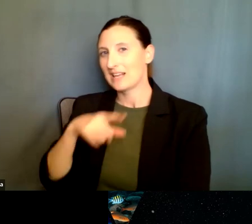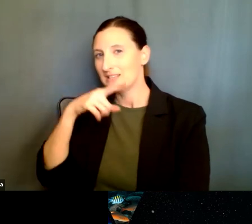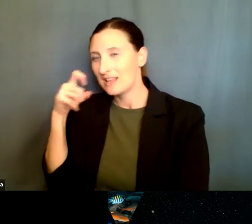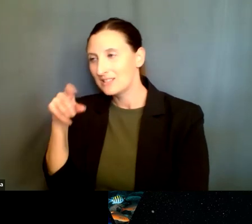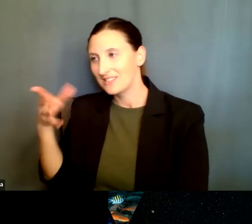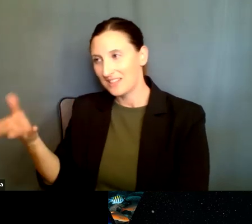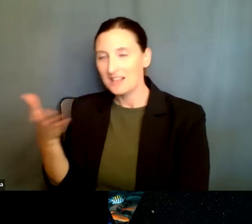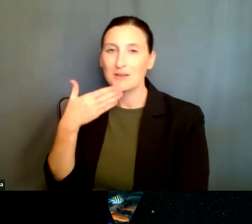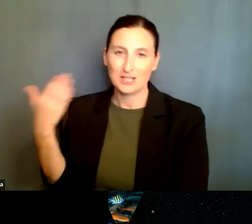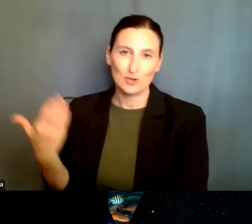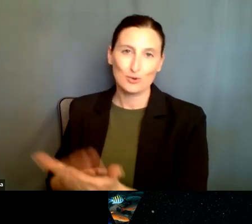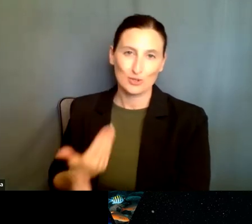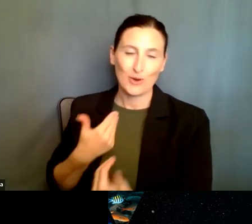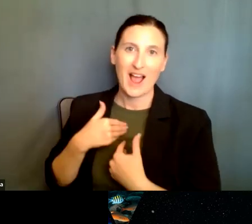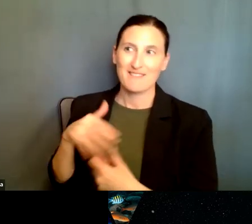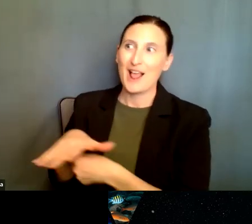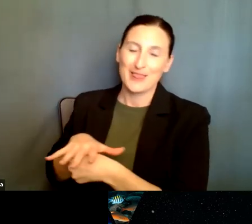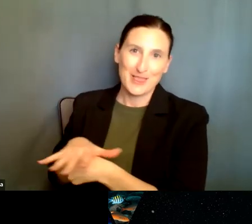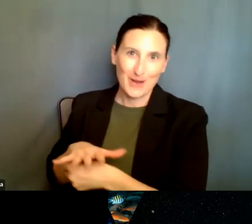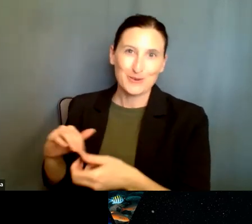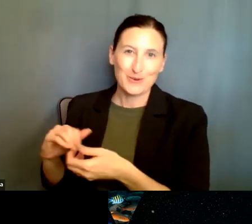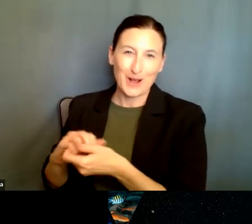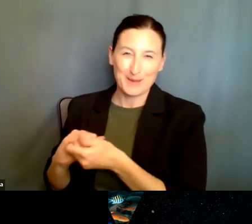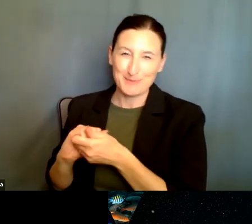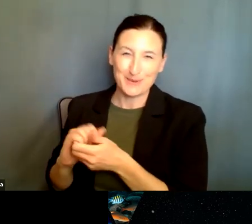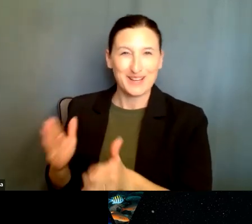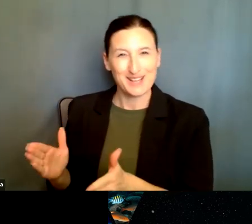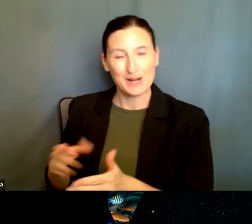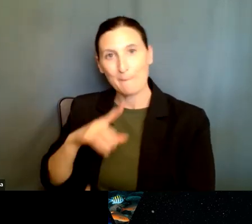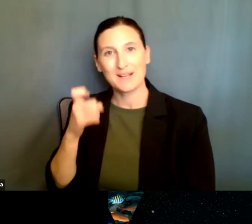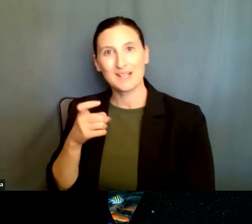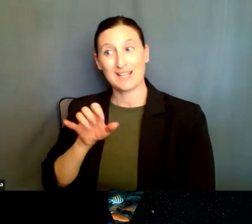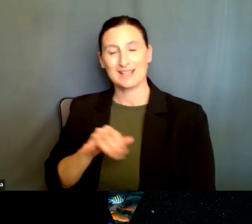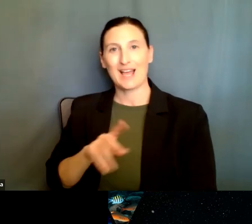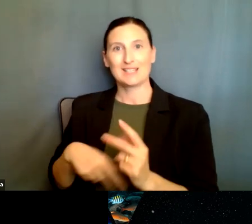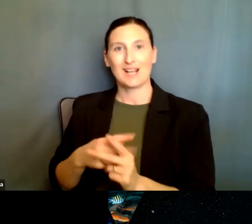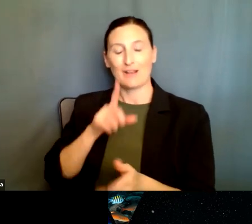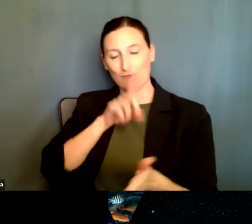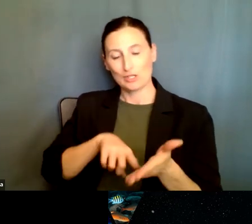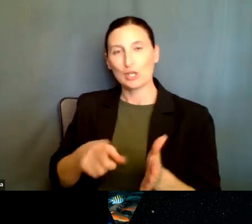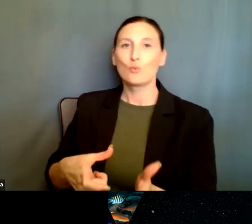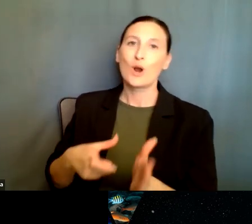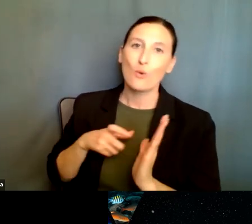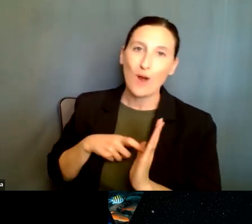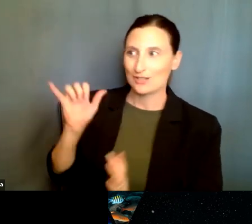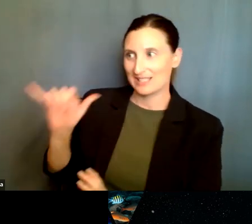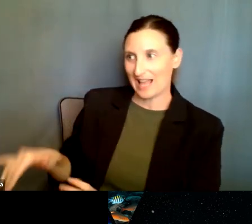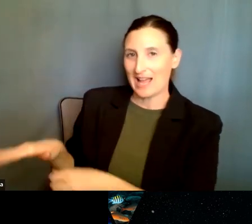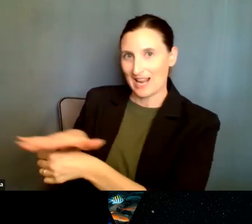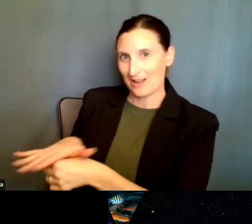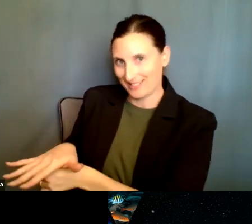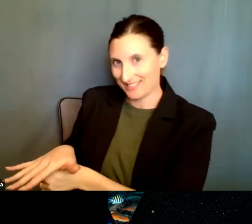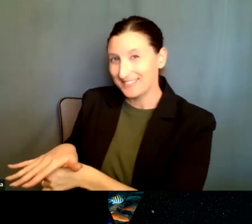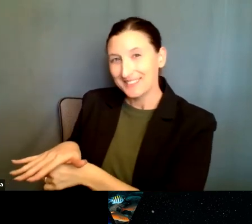a, a local, uh, collaborator because the, all that type of research has to be done in that particular part of,